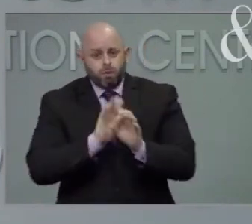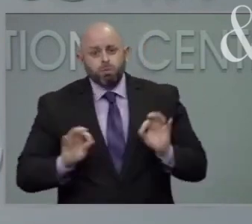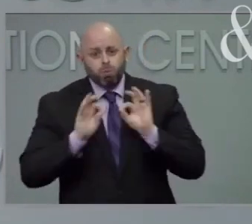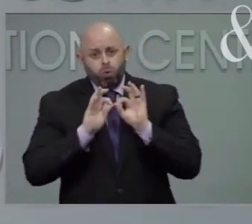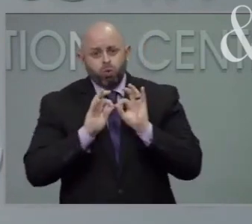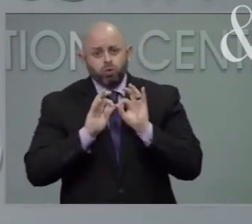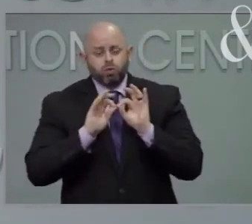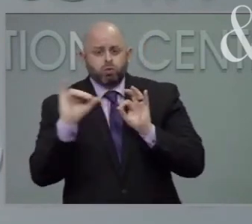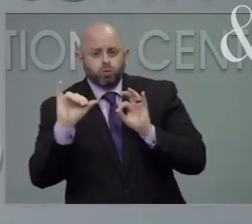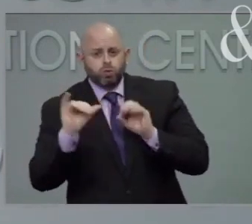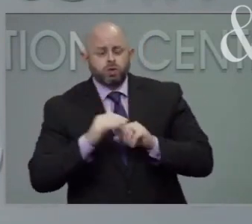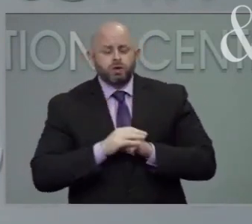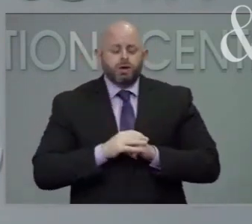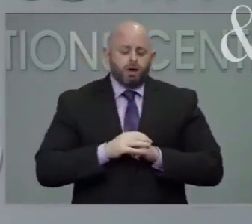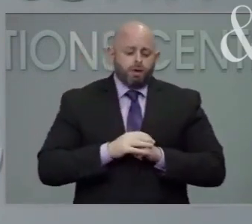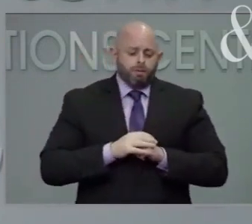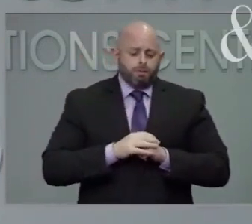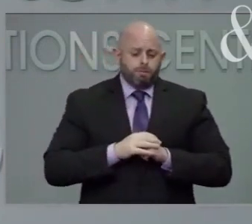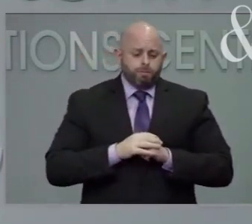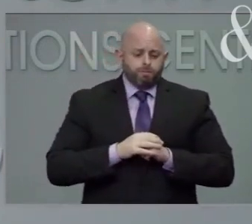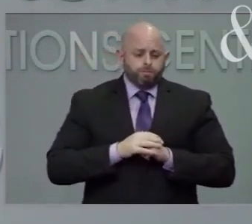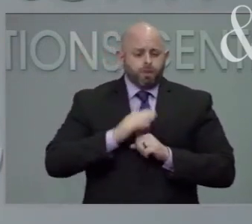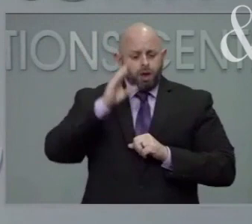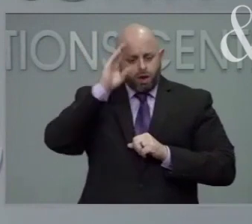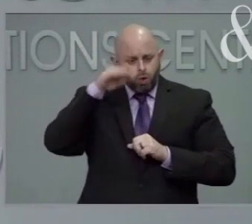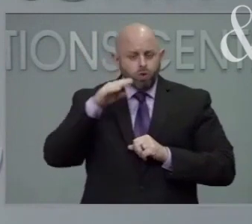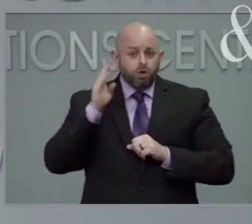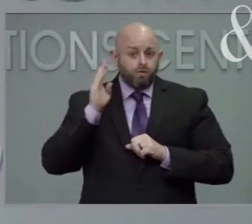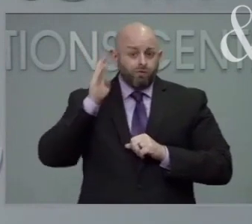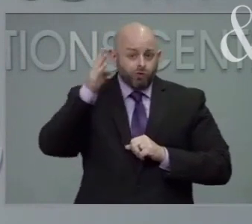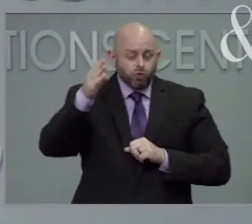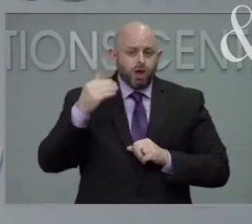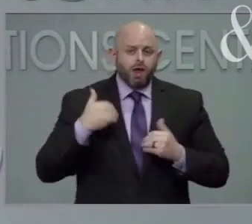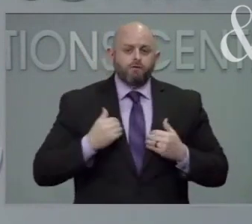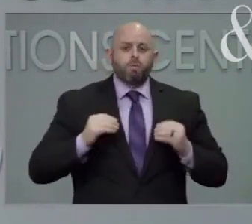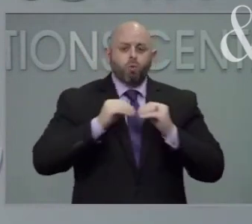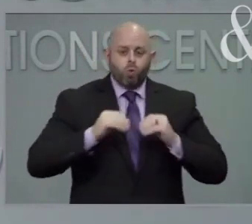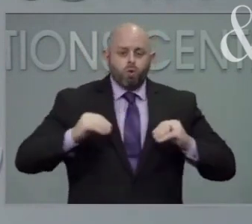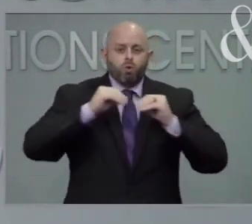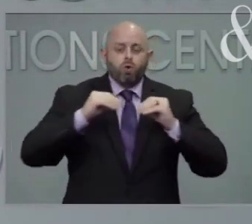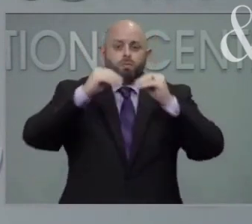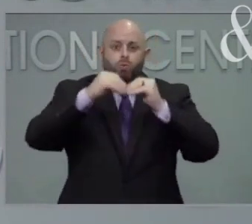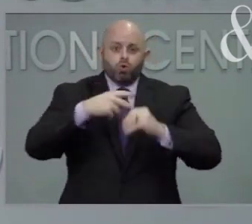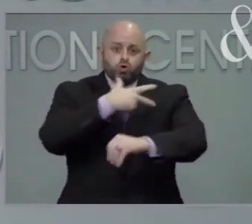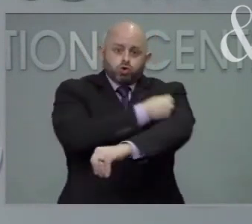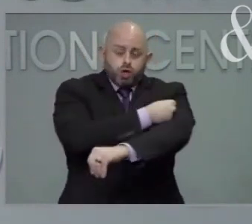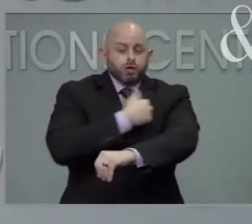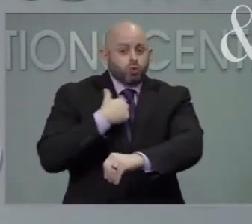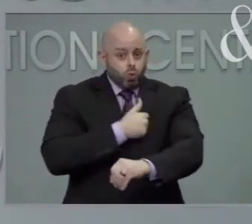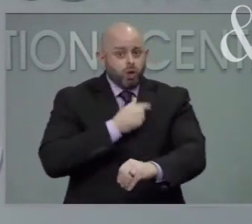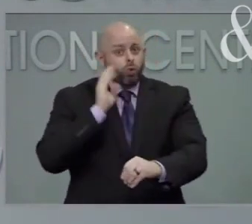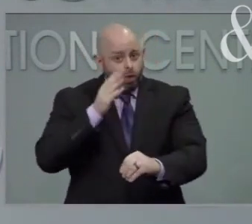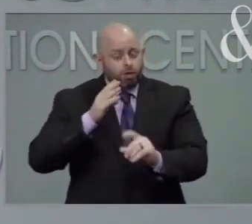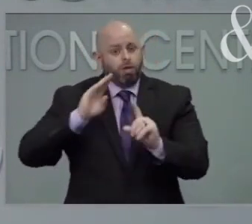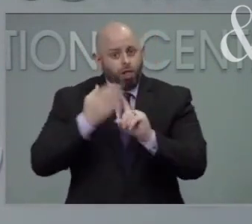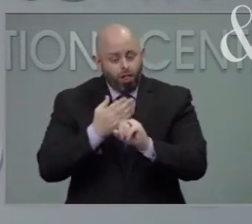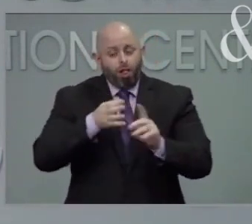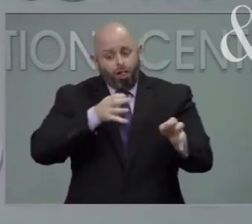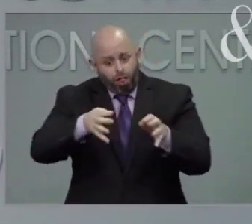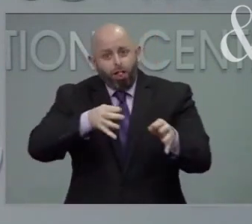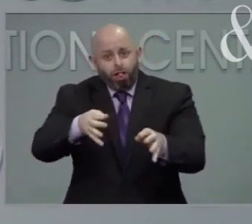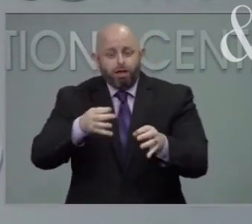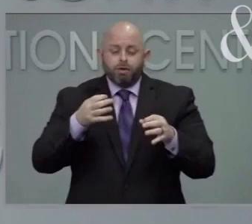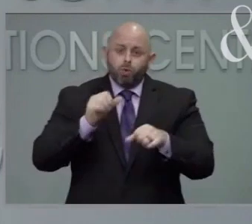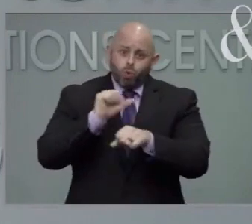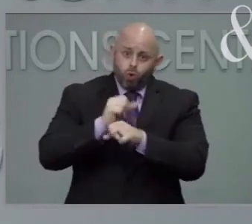And I know at some point as we increase supply that we're going to really be working to try to get a greater percentage of the